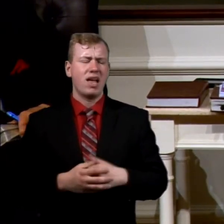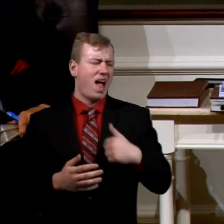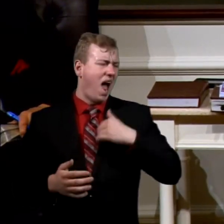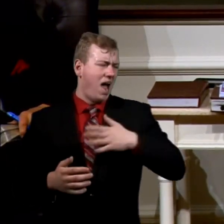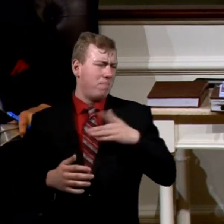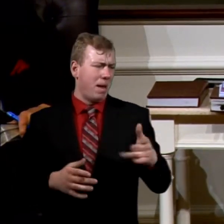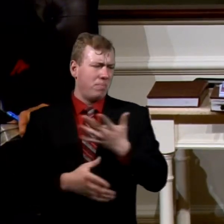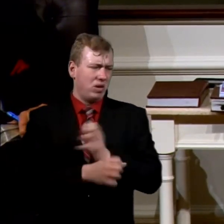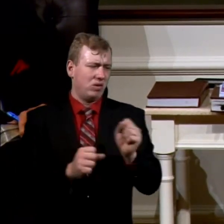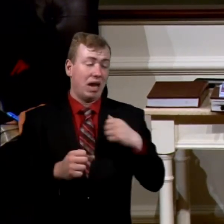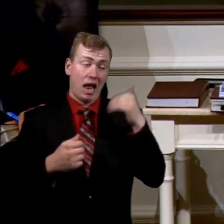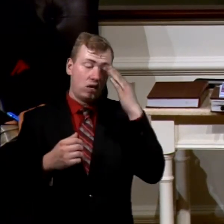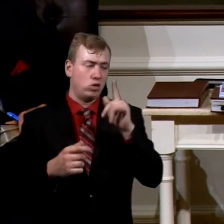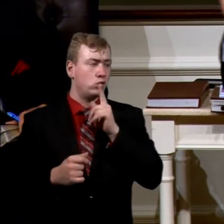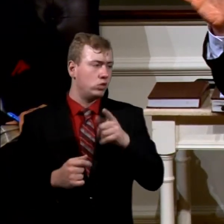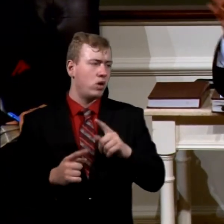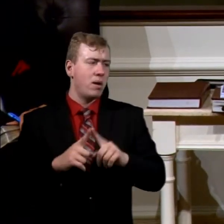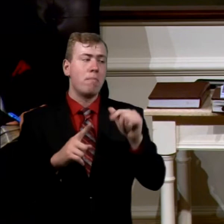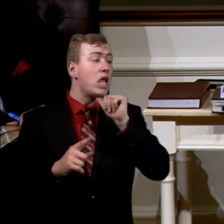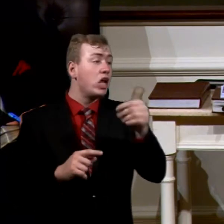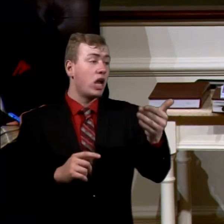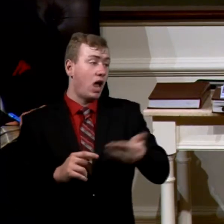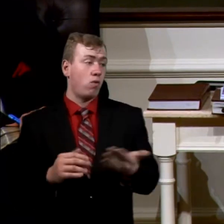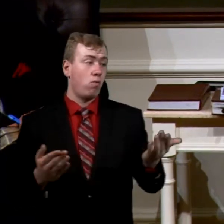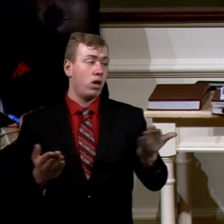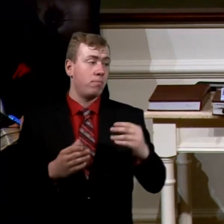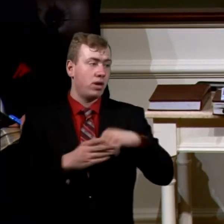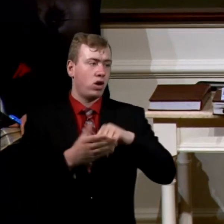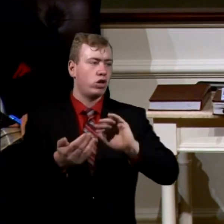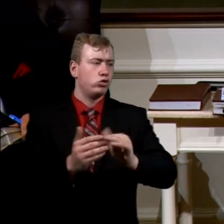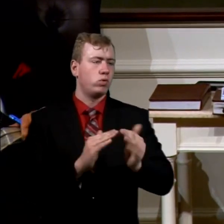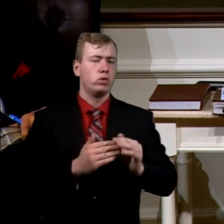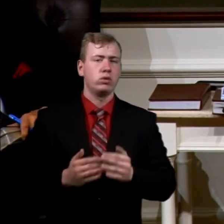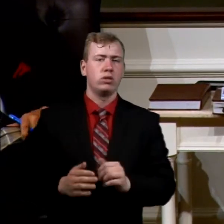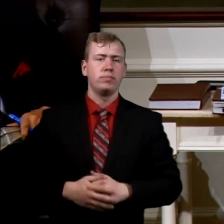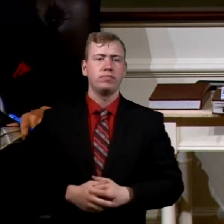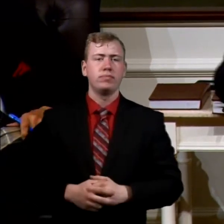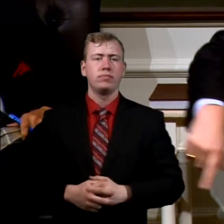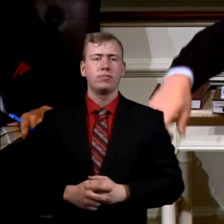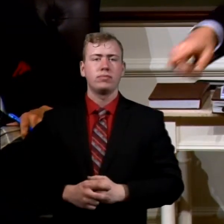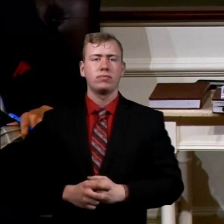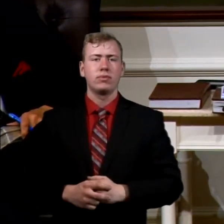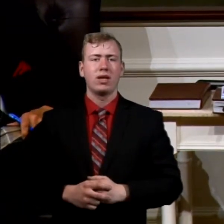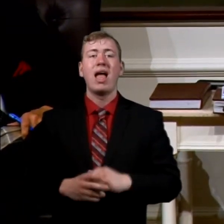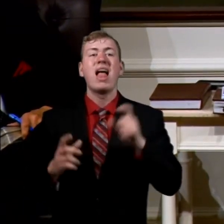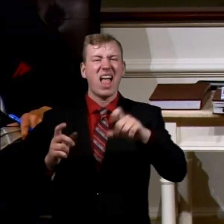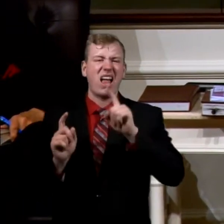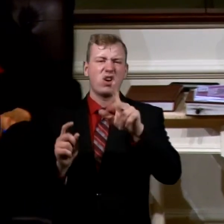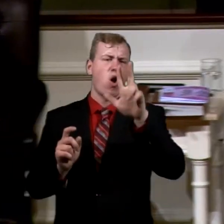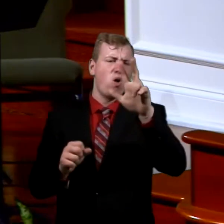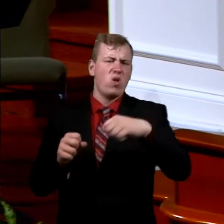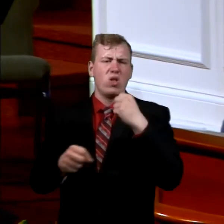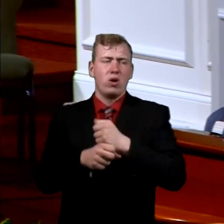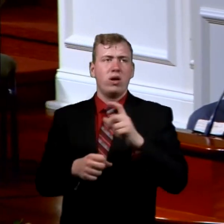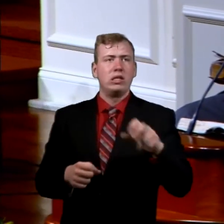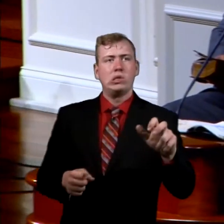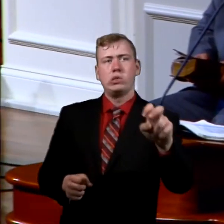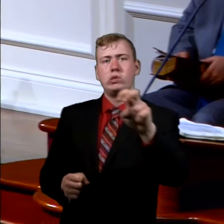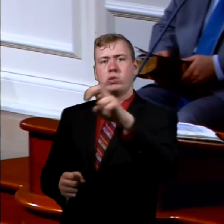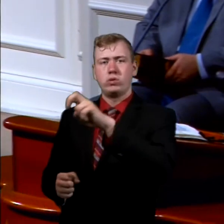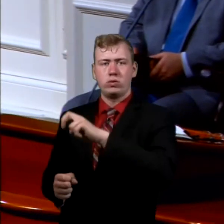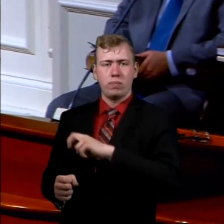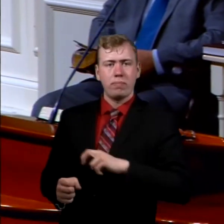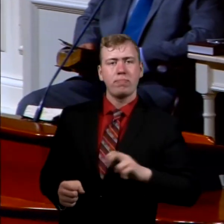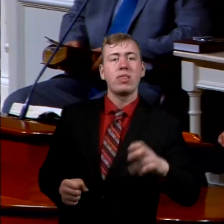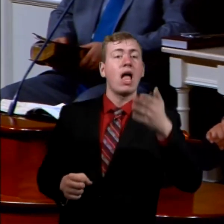if got saved. I don't know if it's true or not, but not welcome in the church of Jerusalem. And he had to go to three years in Arabia and other places in